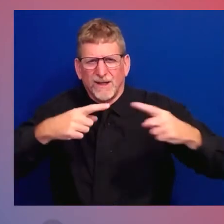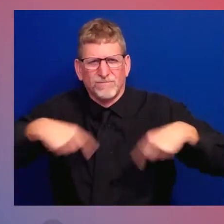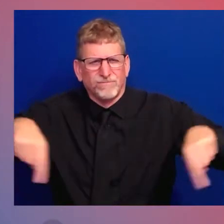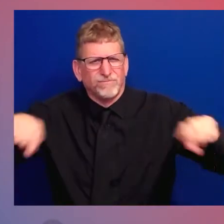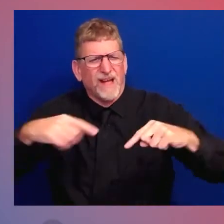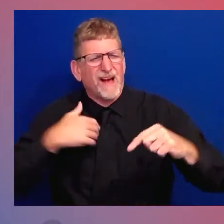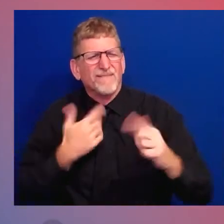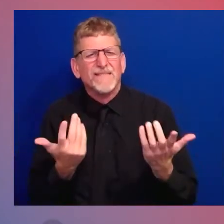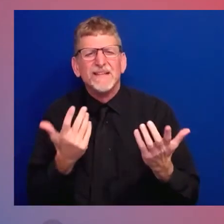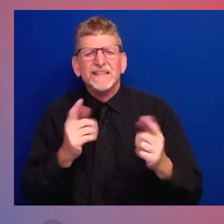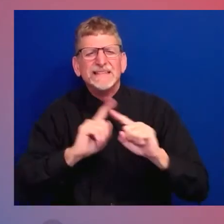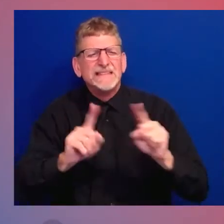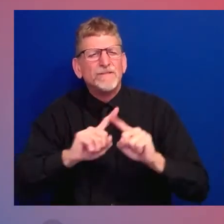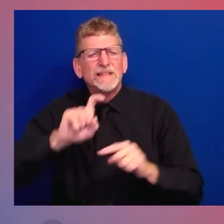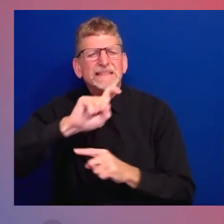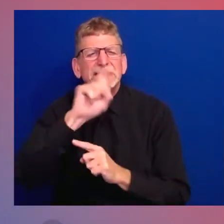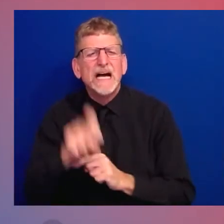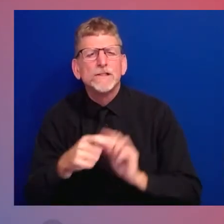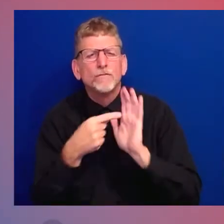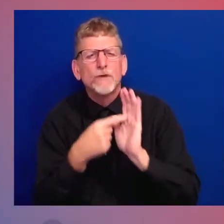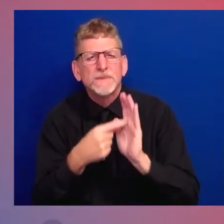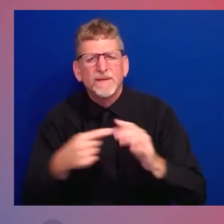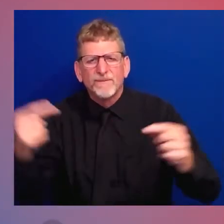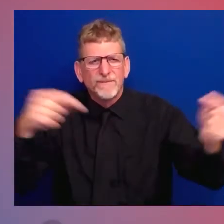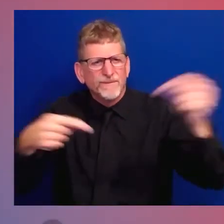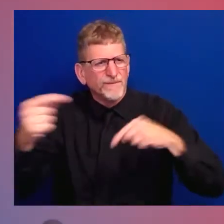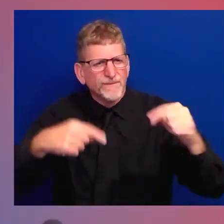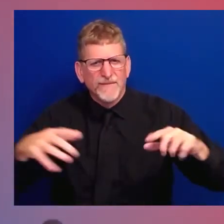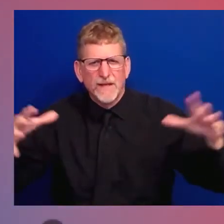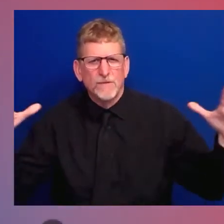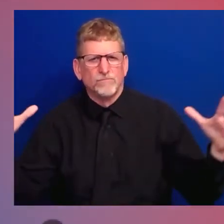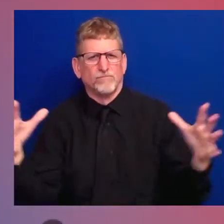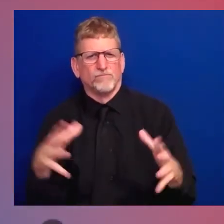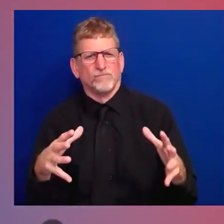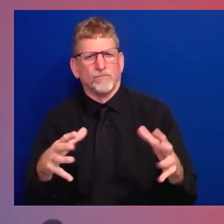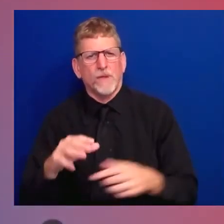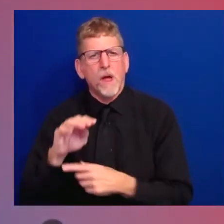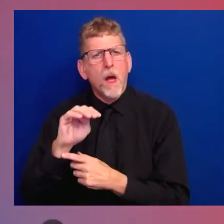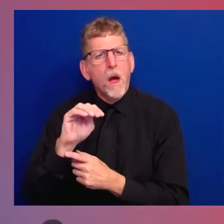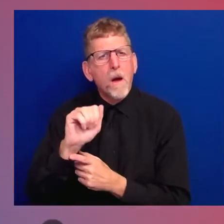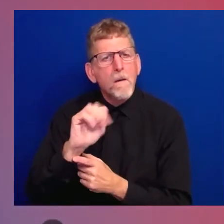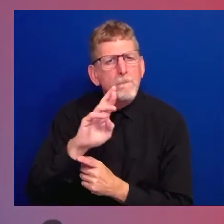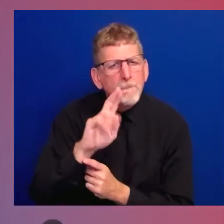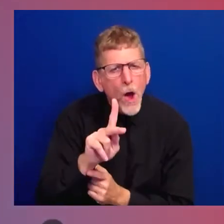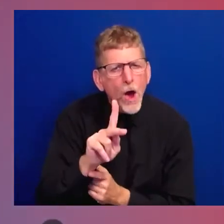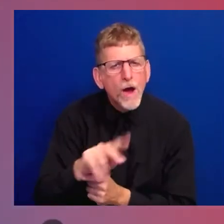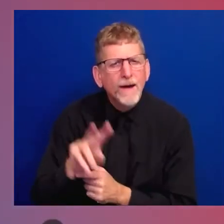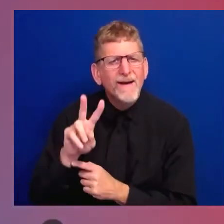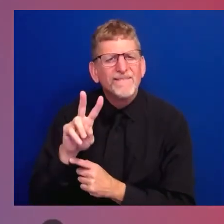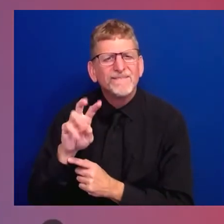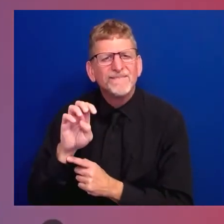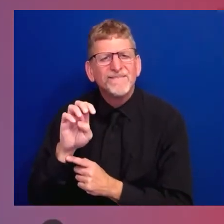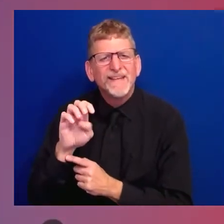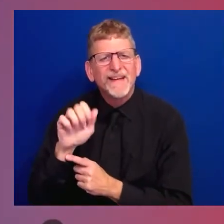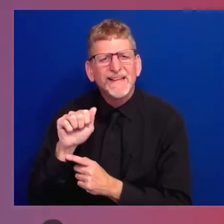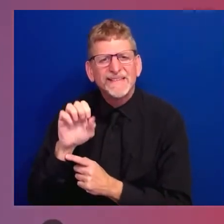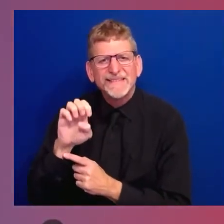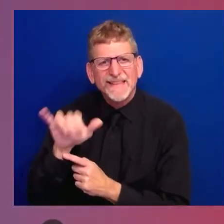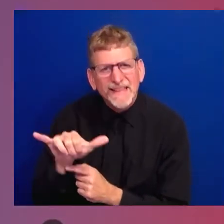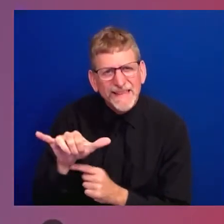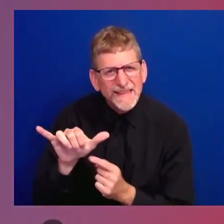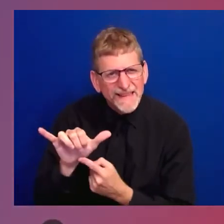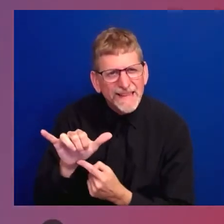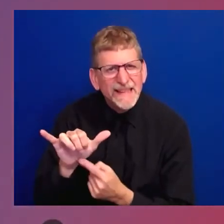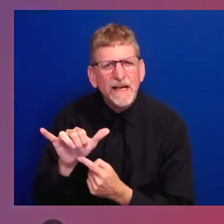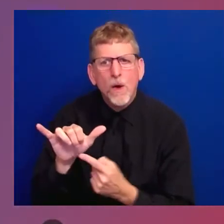Congressman Mark Veazey is, I want to thank him so much for giving me the passport into his district here. And I